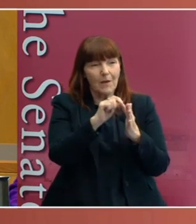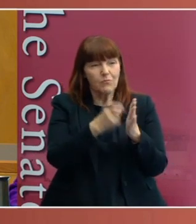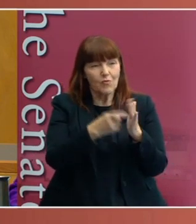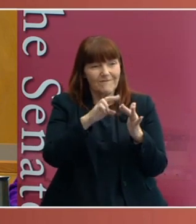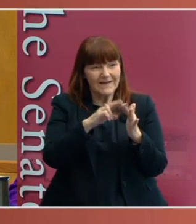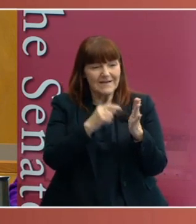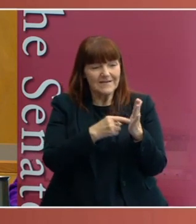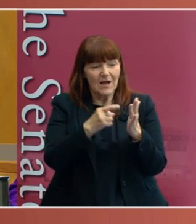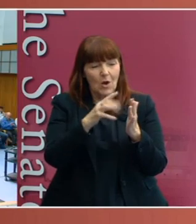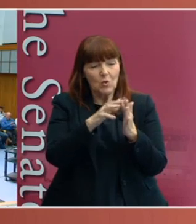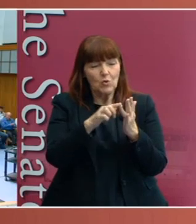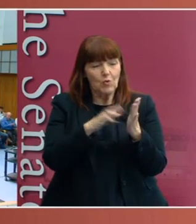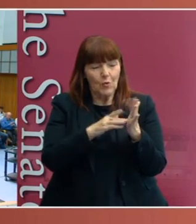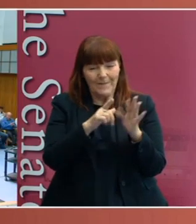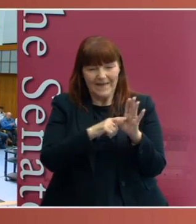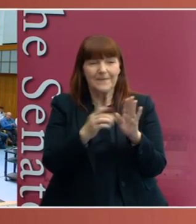for her talk today.